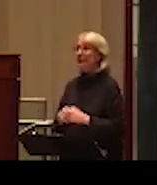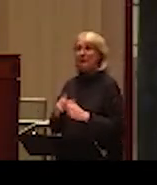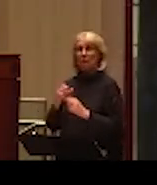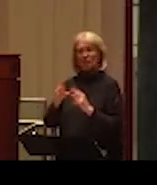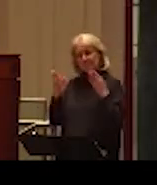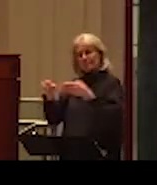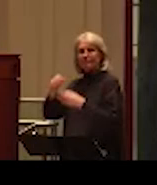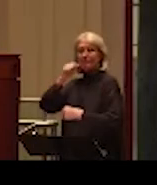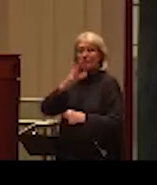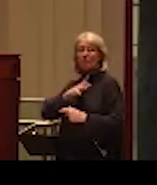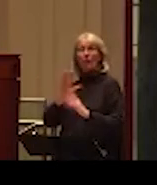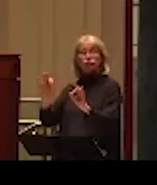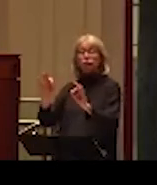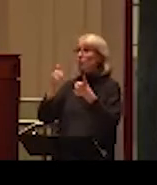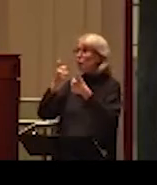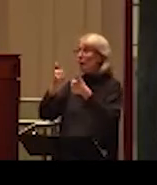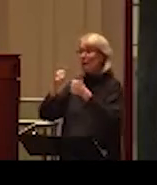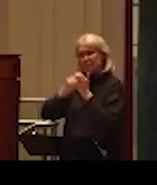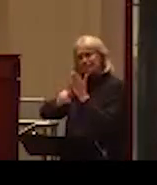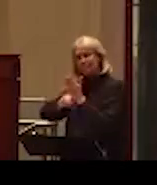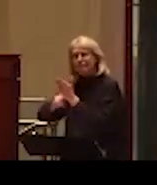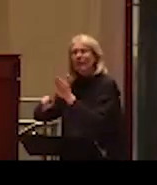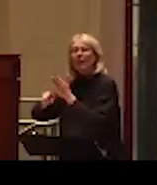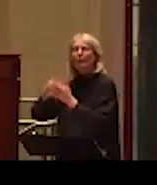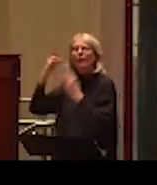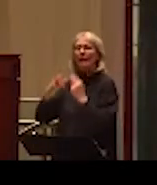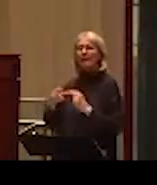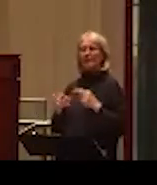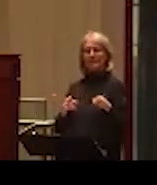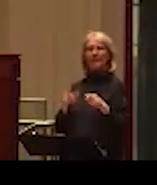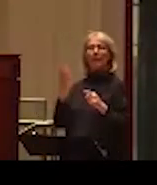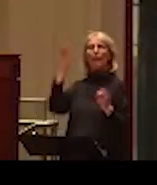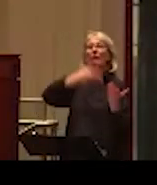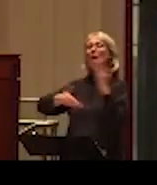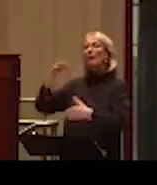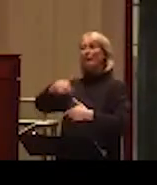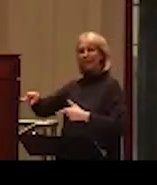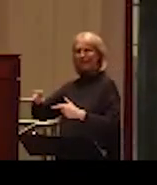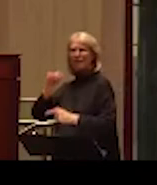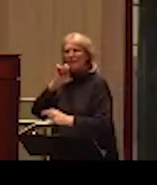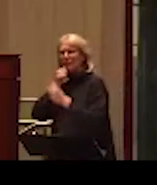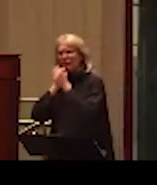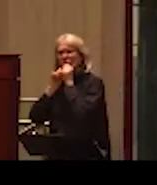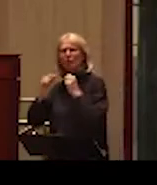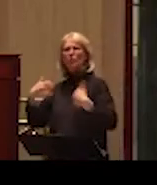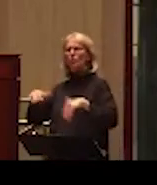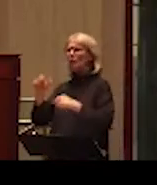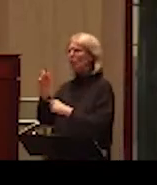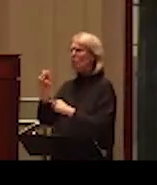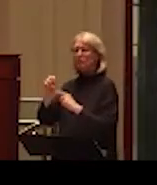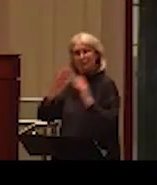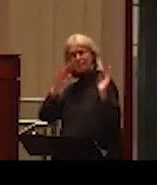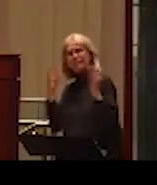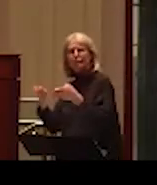campaign that transformed the attitudes towards the family violence and women who suffer abuse. But at the same time,